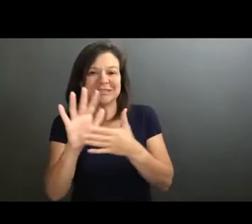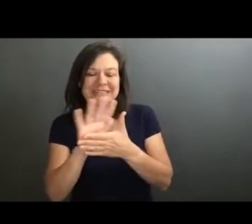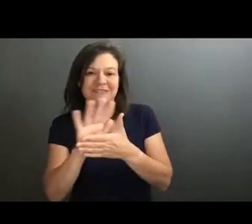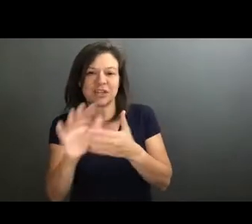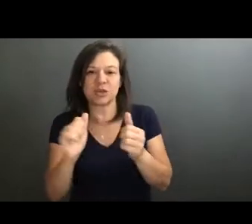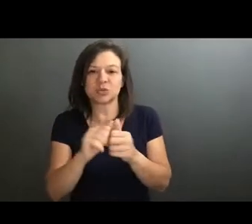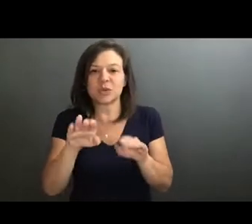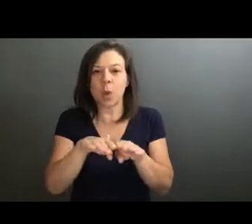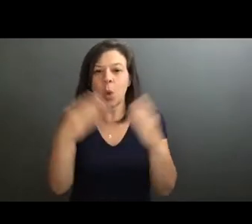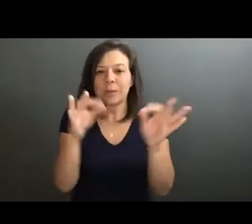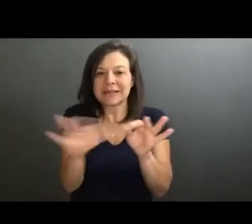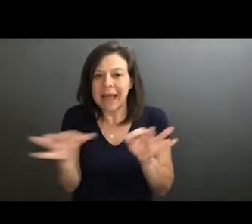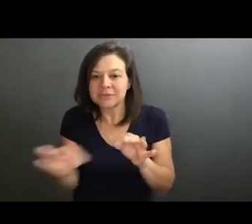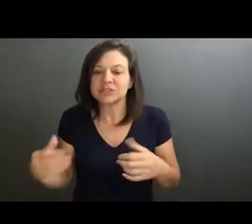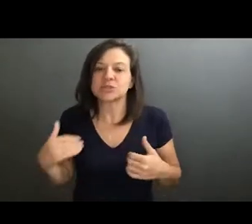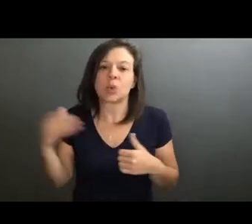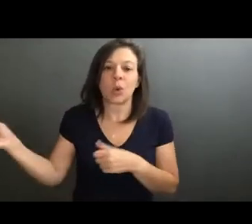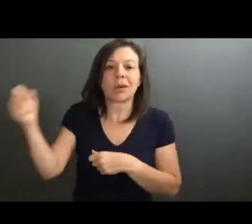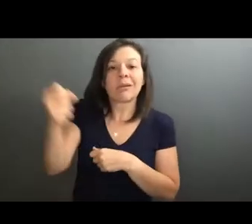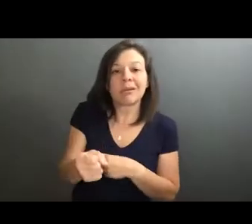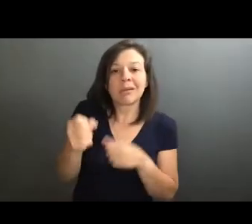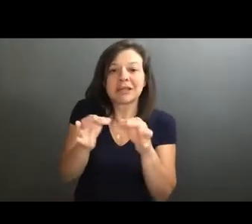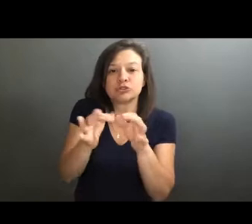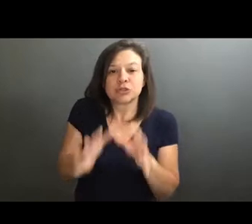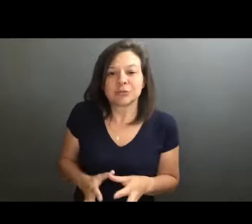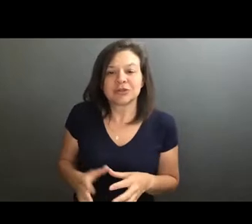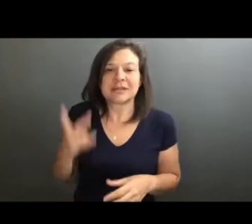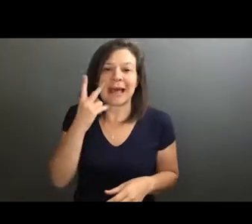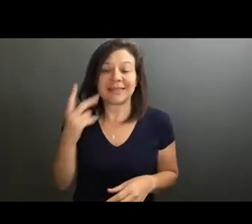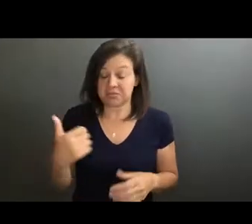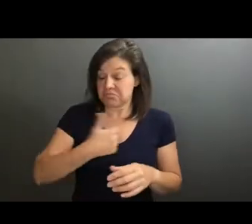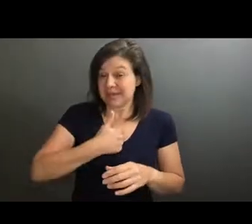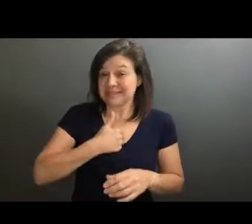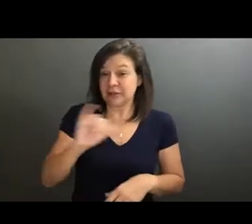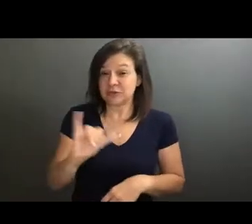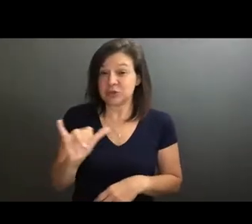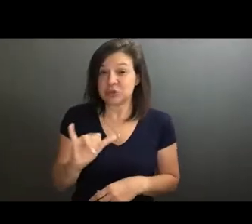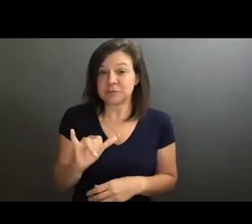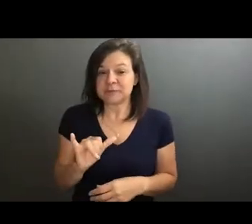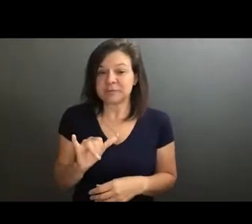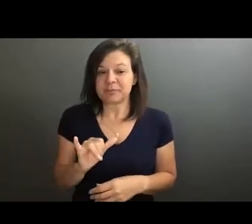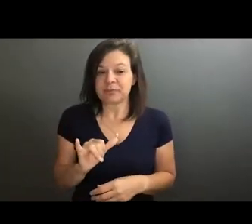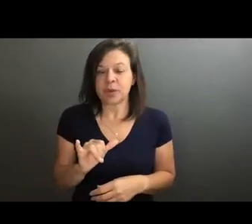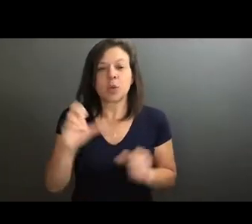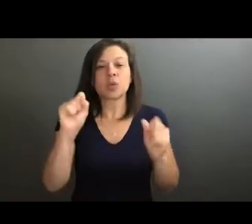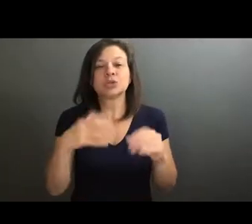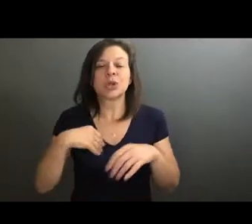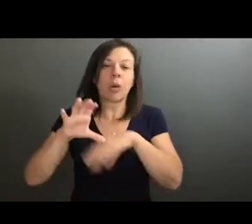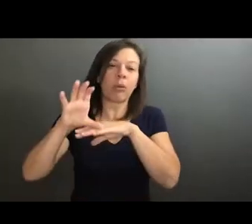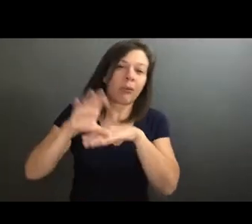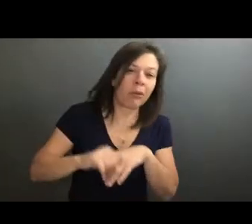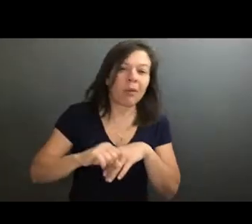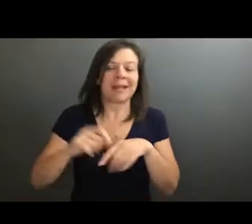with open captions or sign language interpretation, I think we're so even myself like this, I think we're so conditioned in this kind of